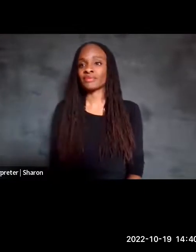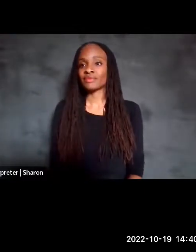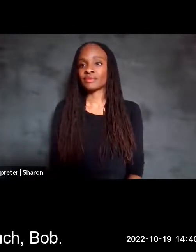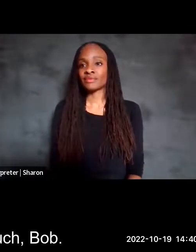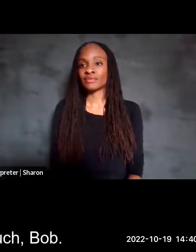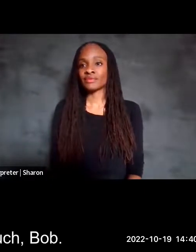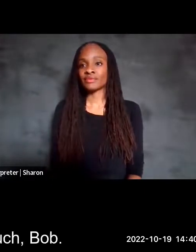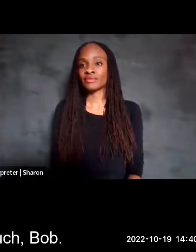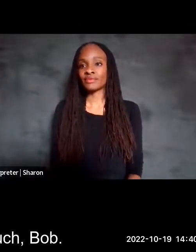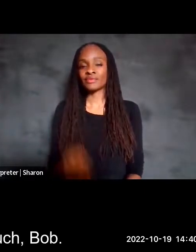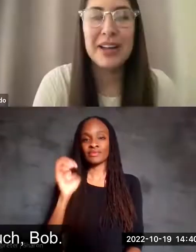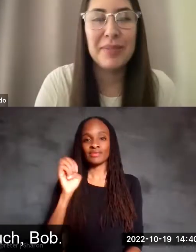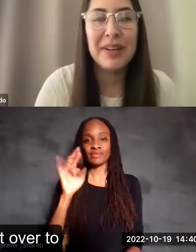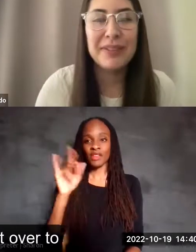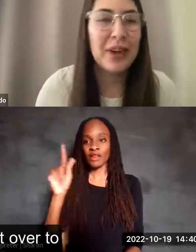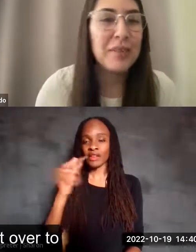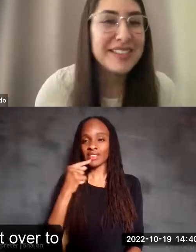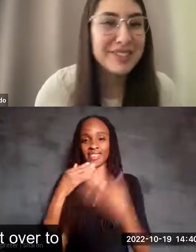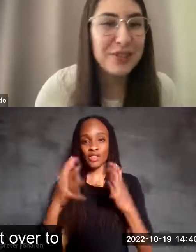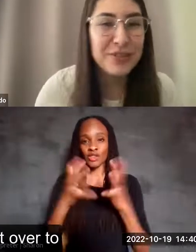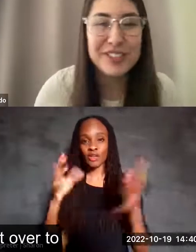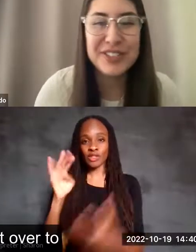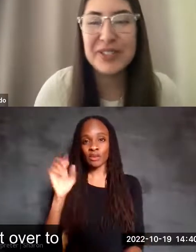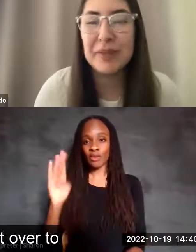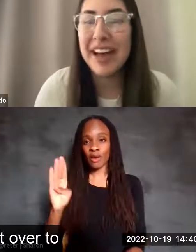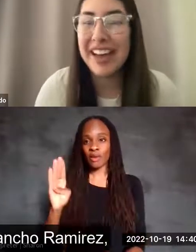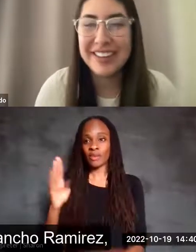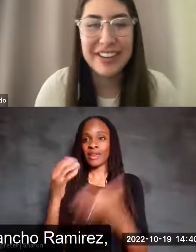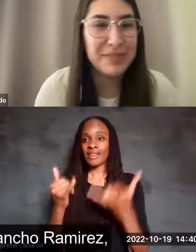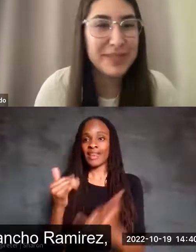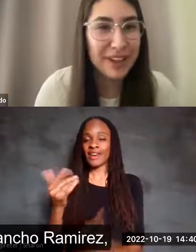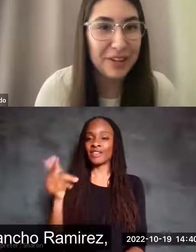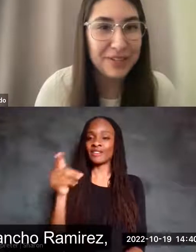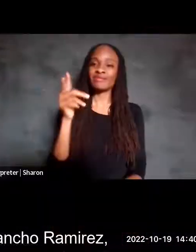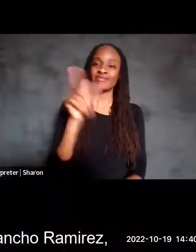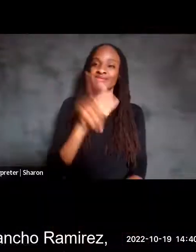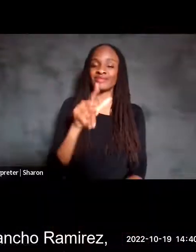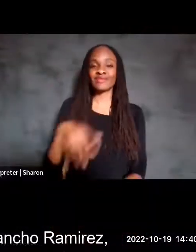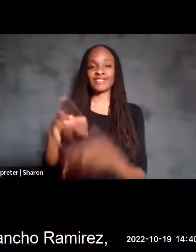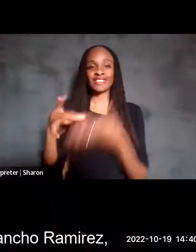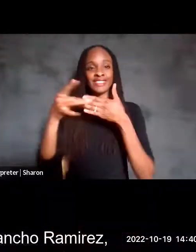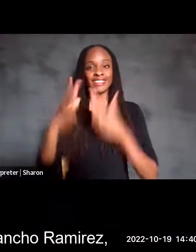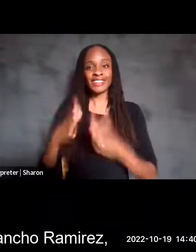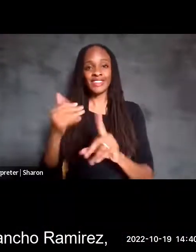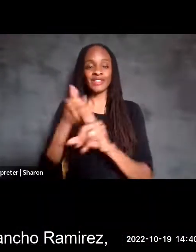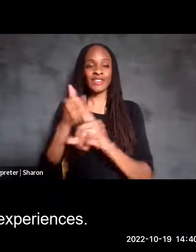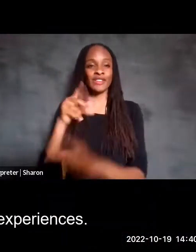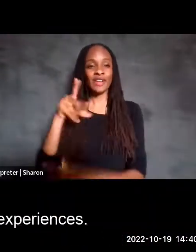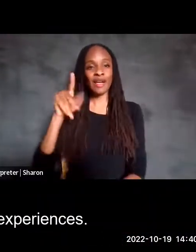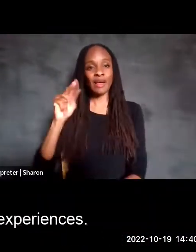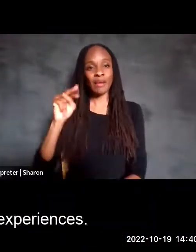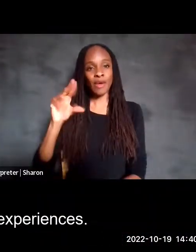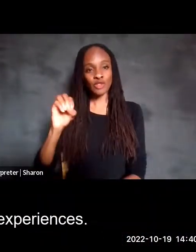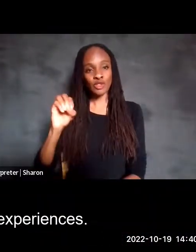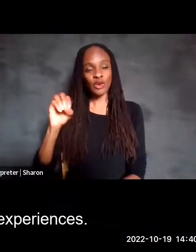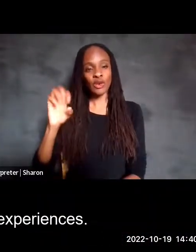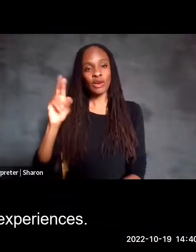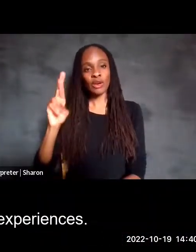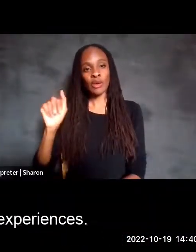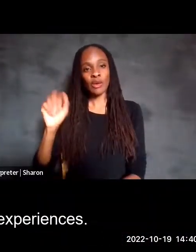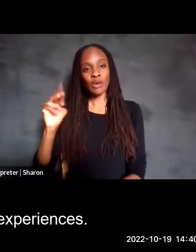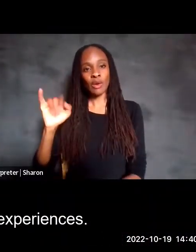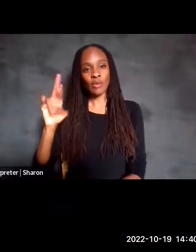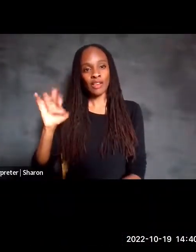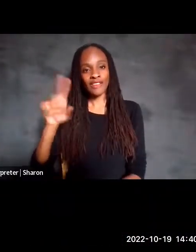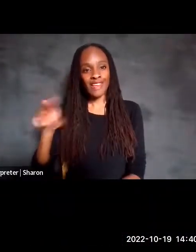Thank you so much, Bob. I will now pass it over to the pioneer himself, Pancho Ramirez, and hear about his experiences.